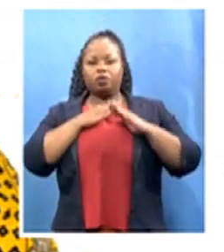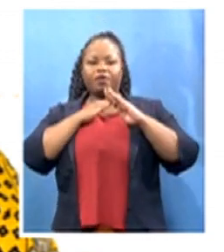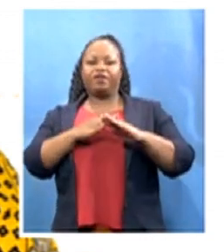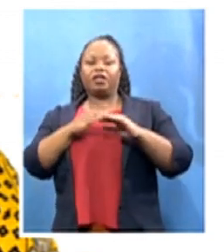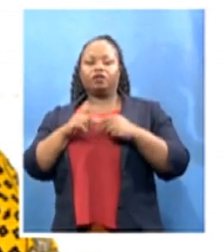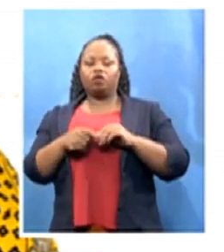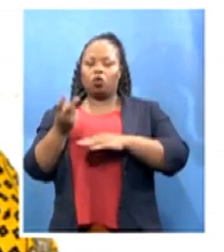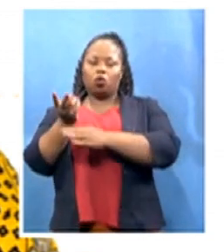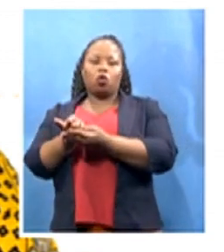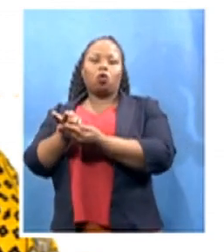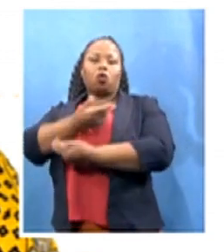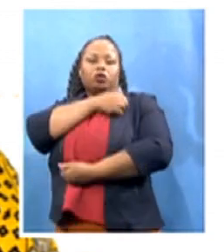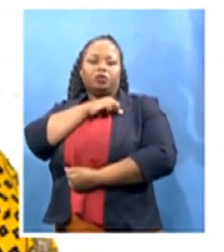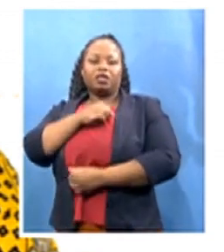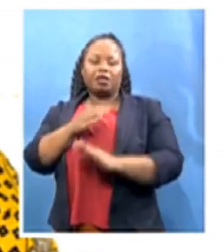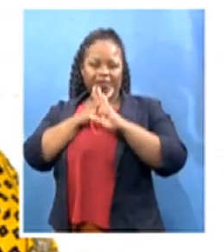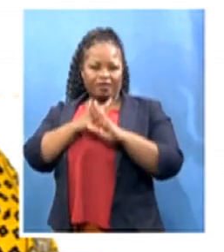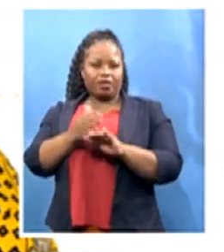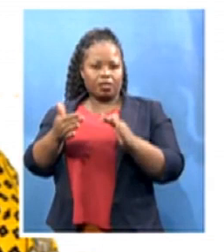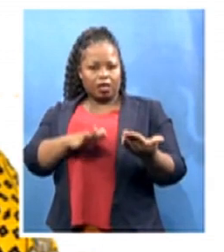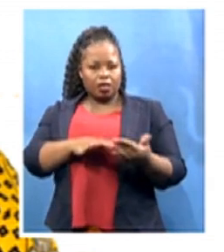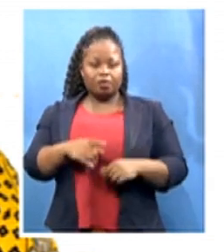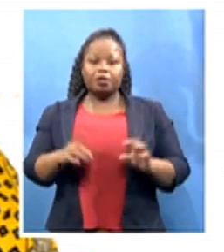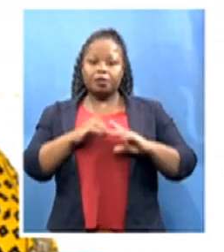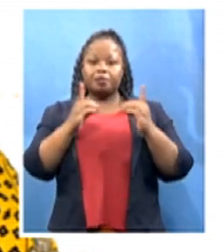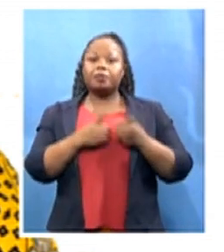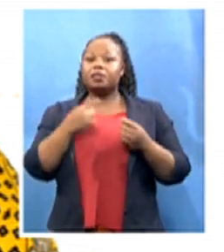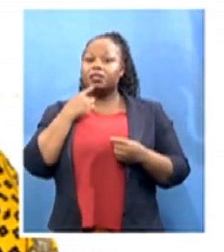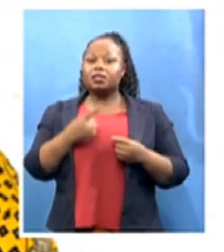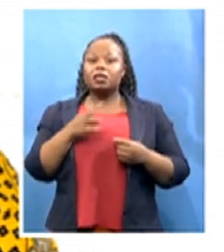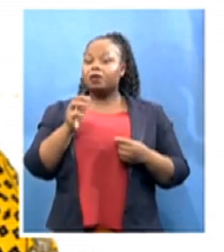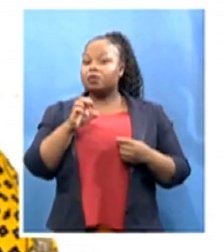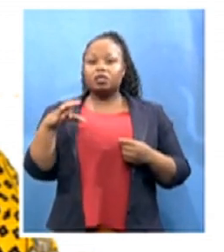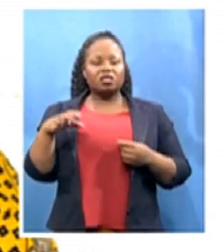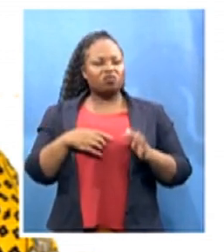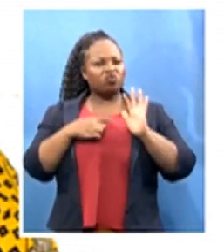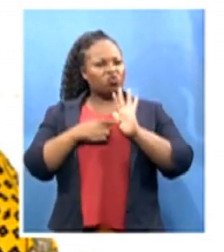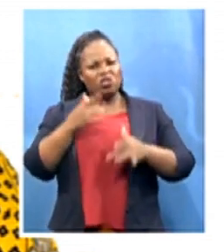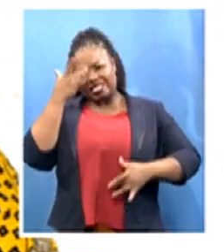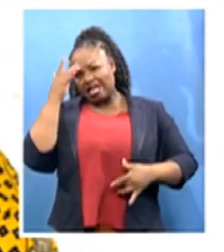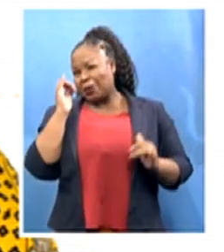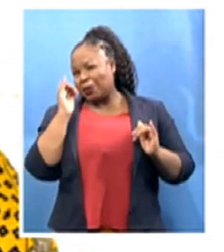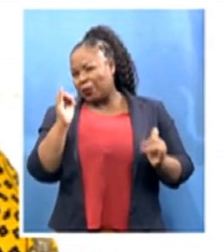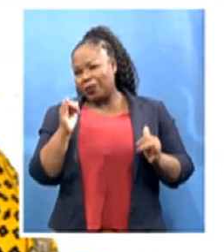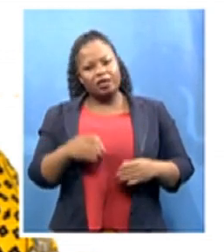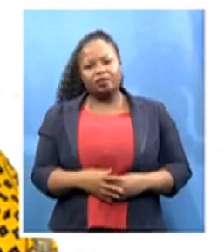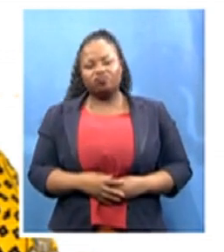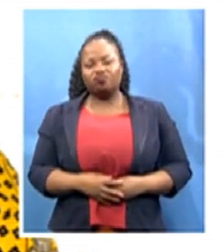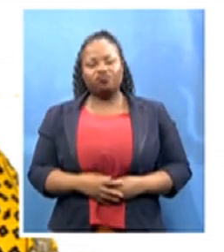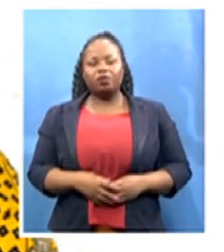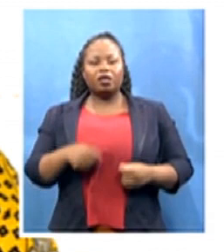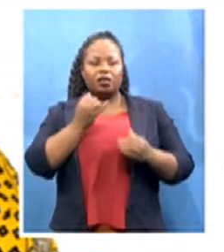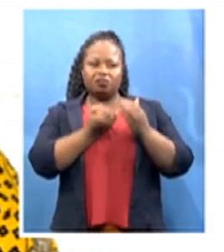department's statement, MEC Mukheti is not exhibiting any severe symptoms and will remain in isolation for the next 10 days.